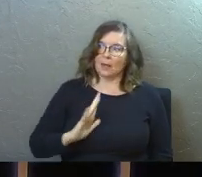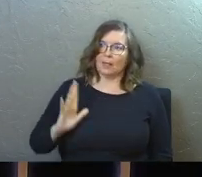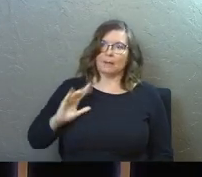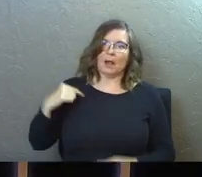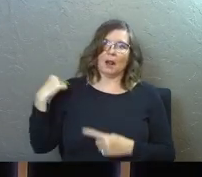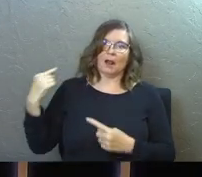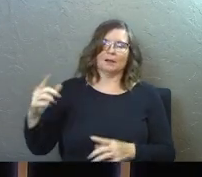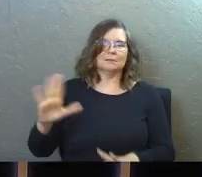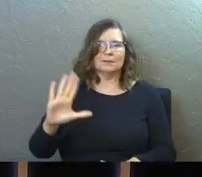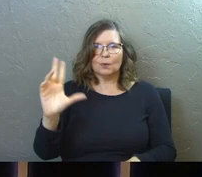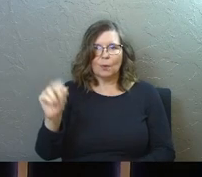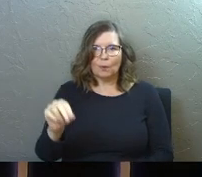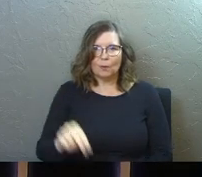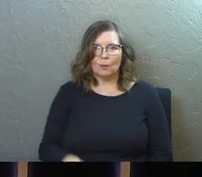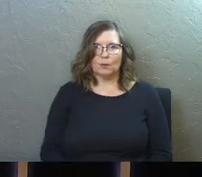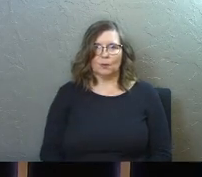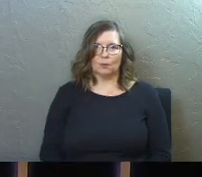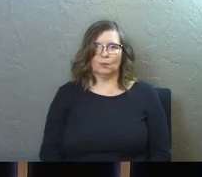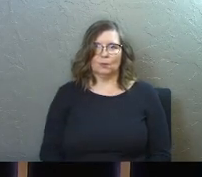No.